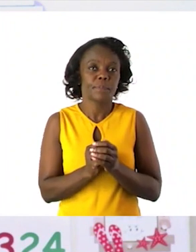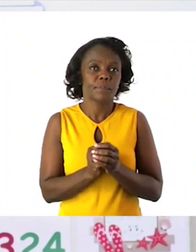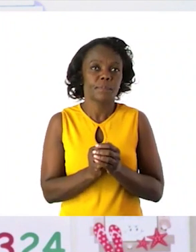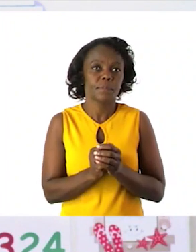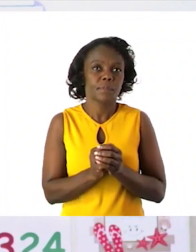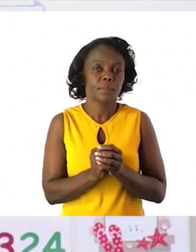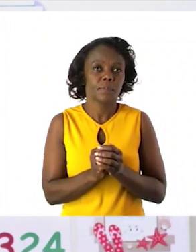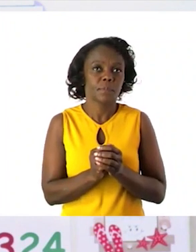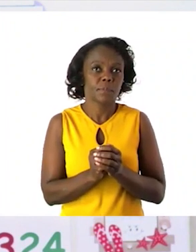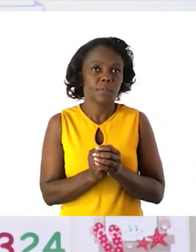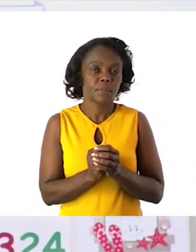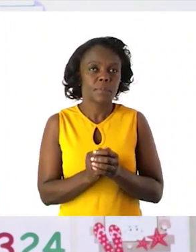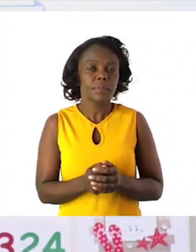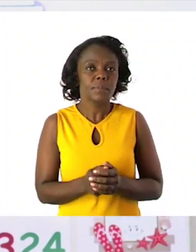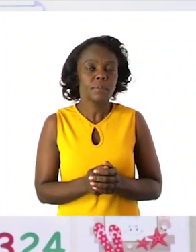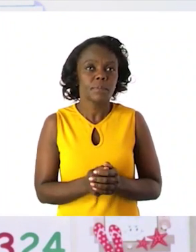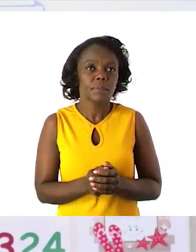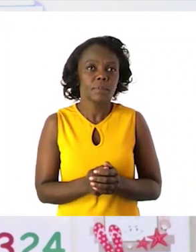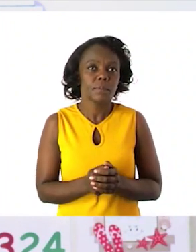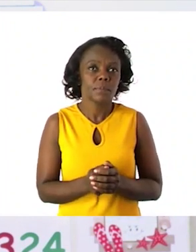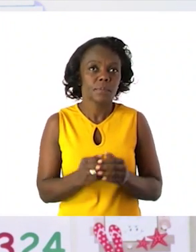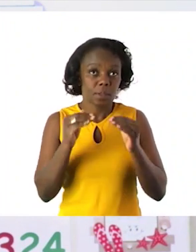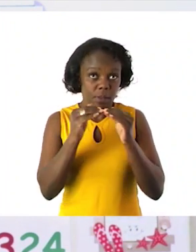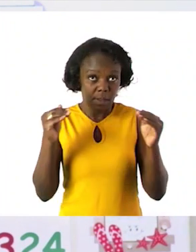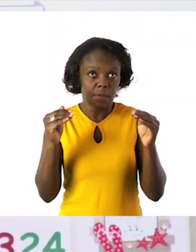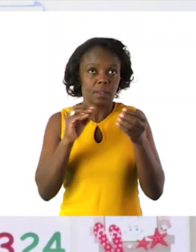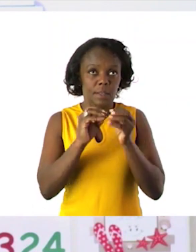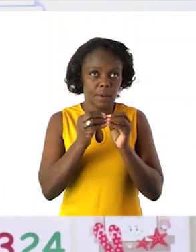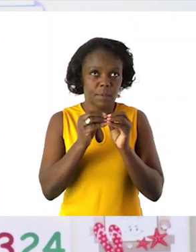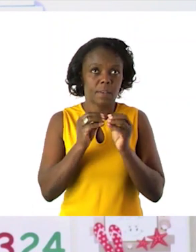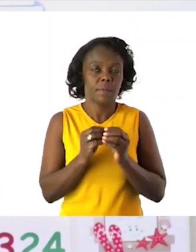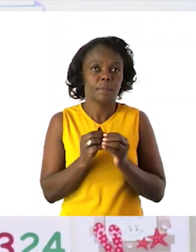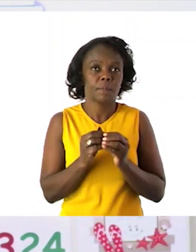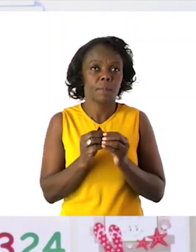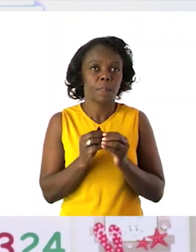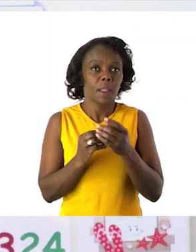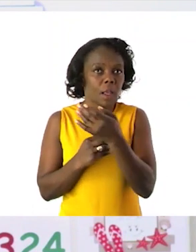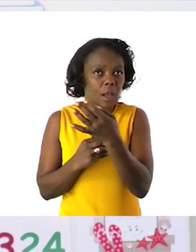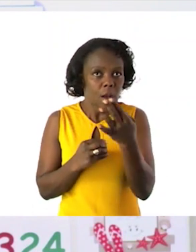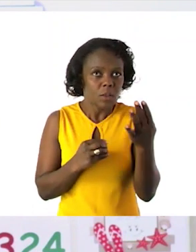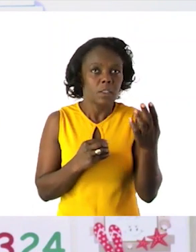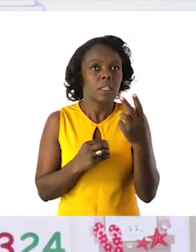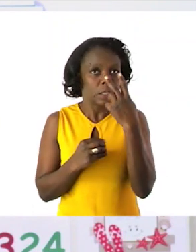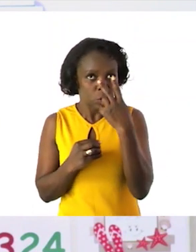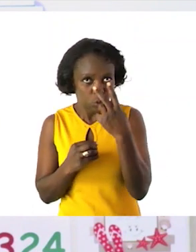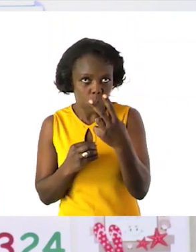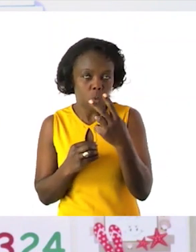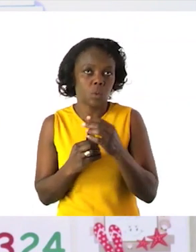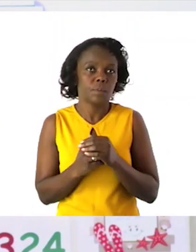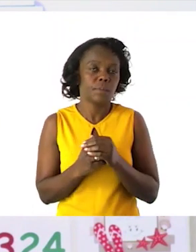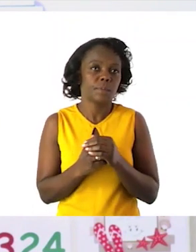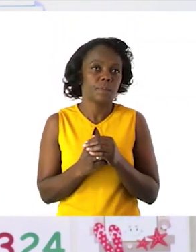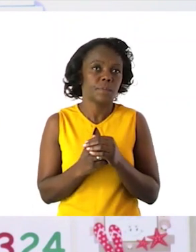But I'm going to remind you. The even numbers are the numbers that we count when we are counting in 2s. Remember